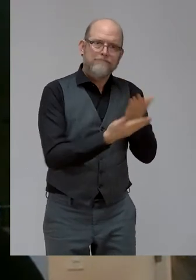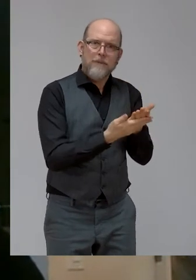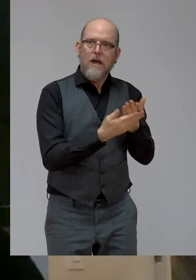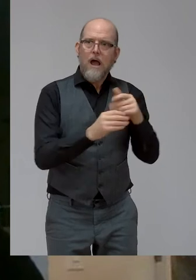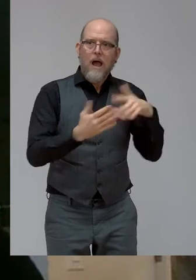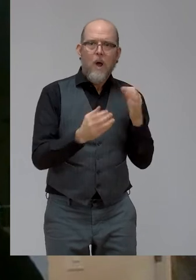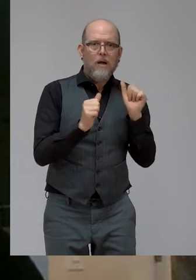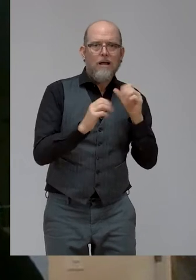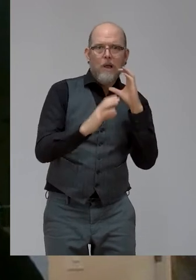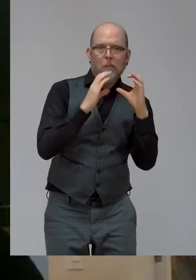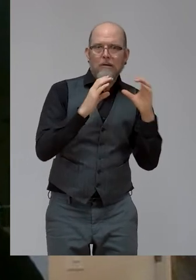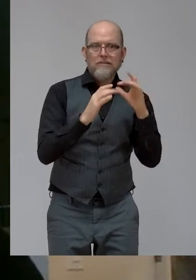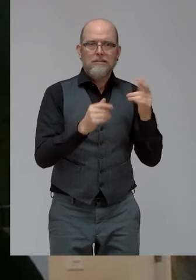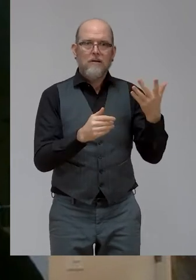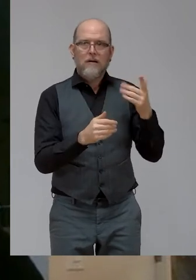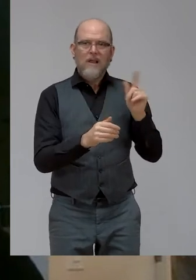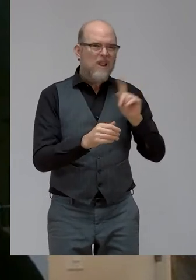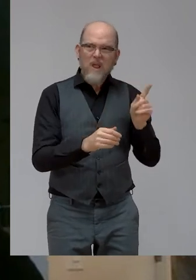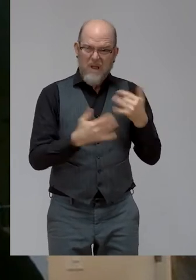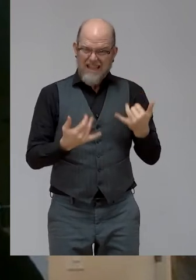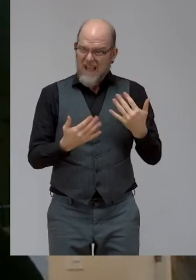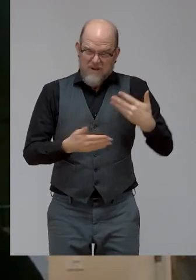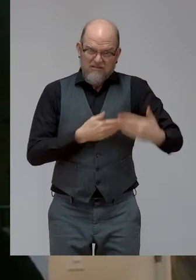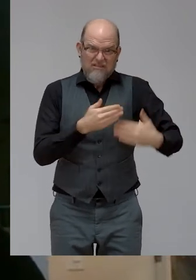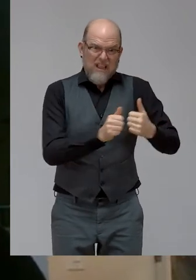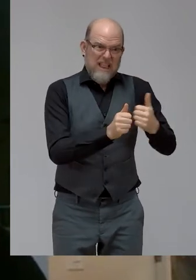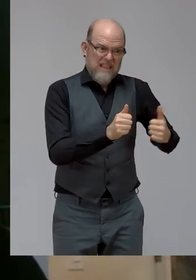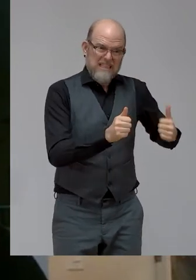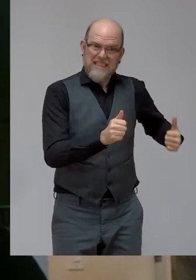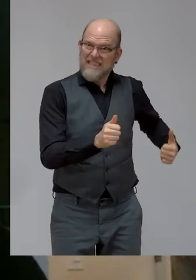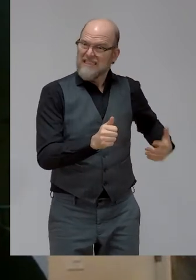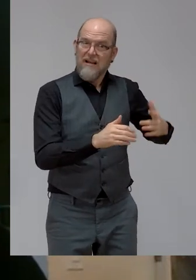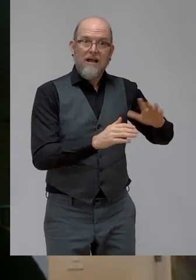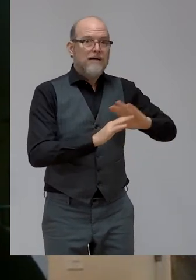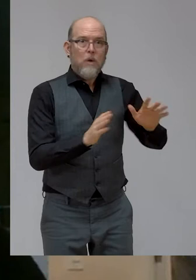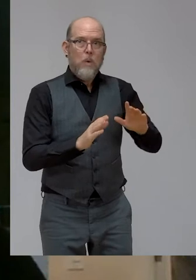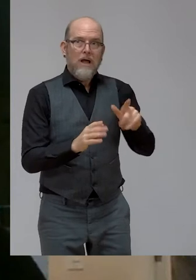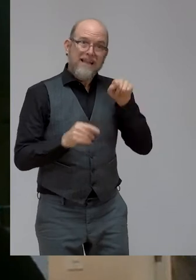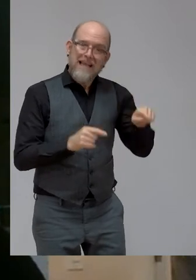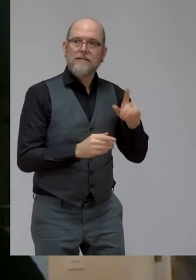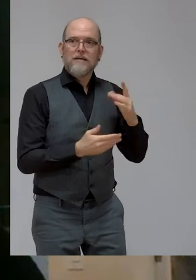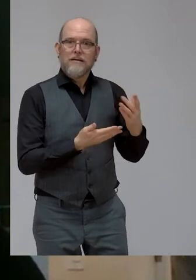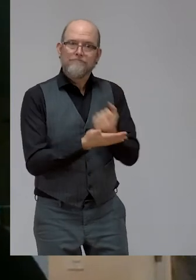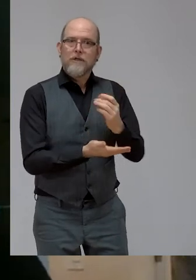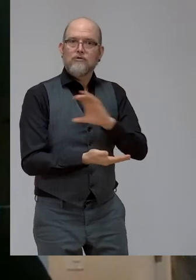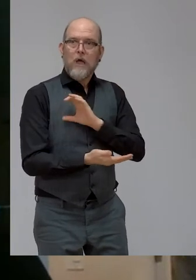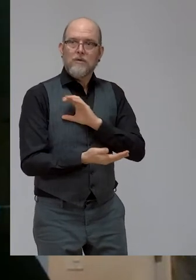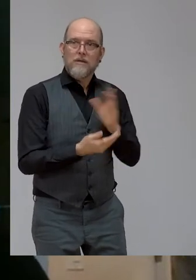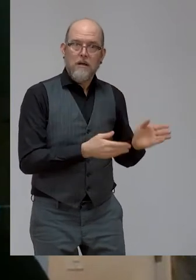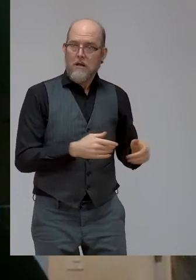those that have access to the opportunities of technology and those that don't.